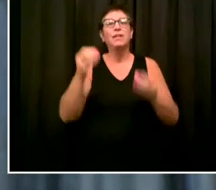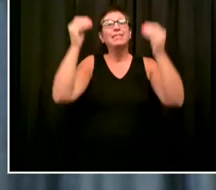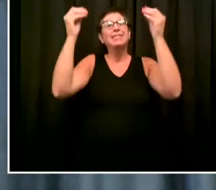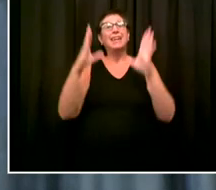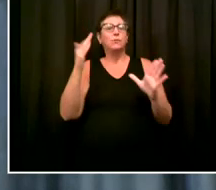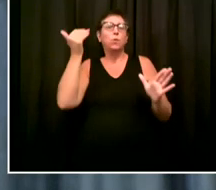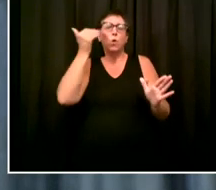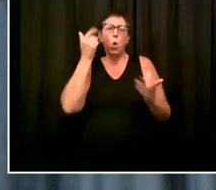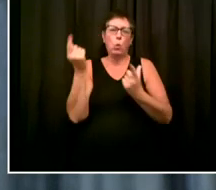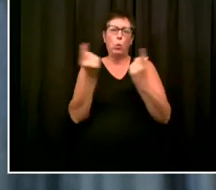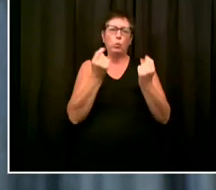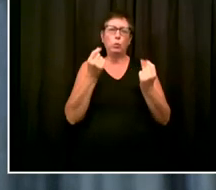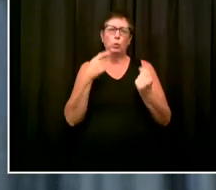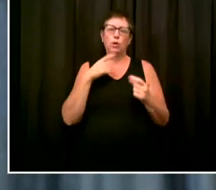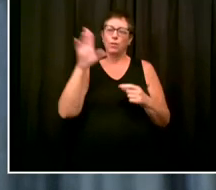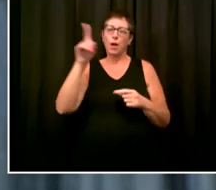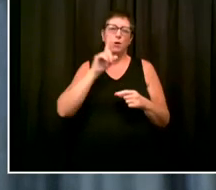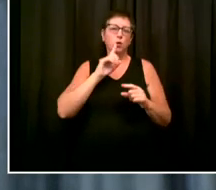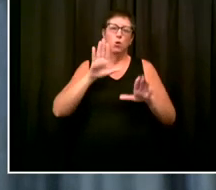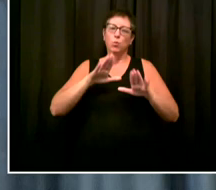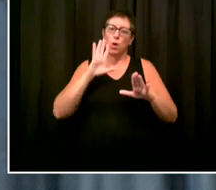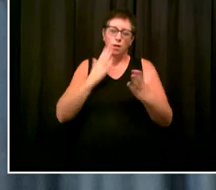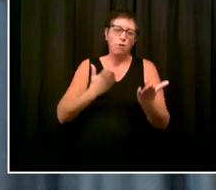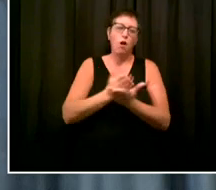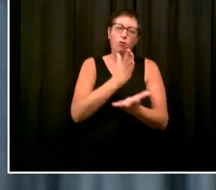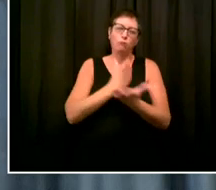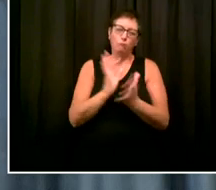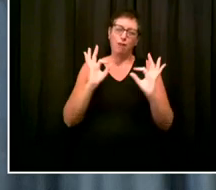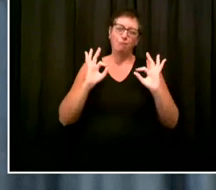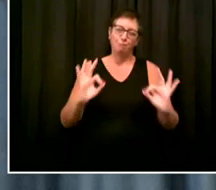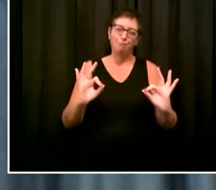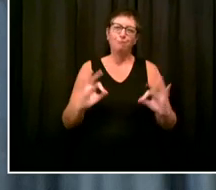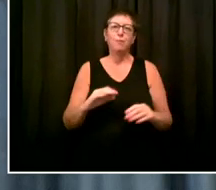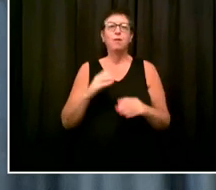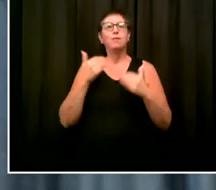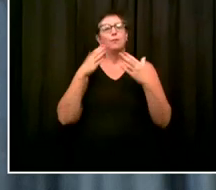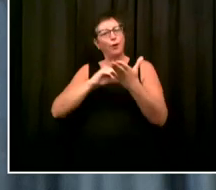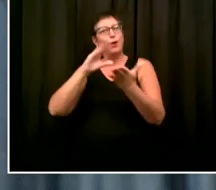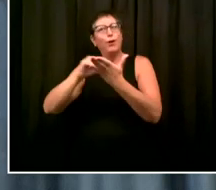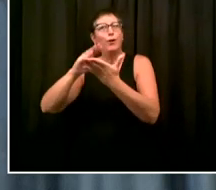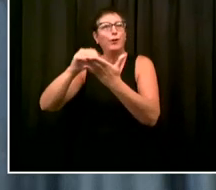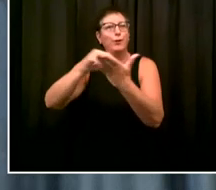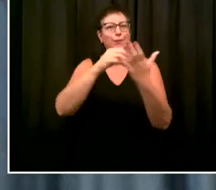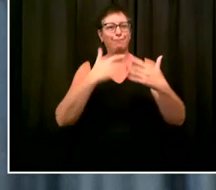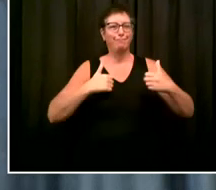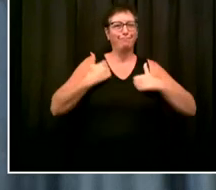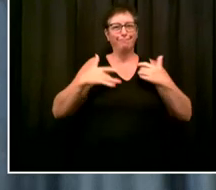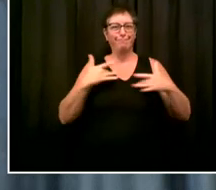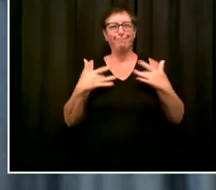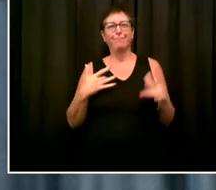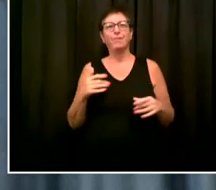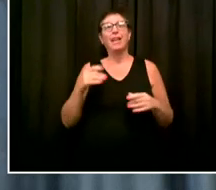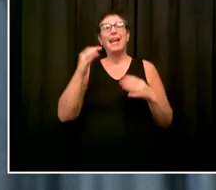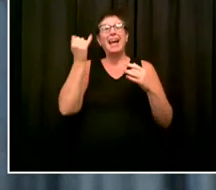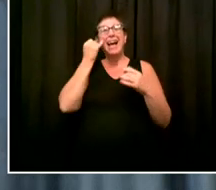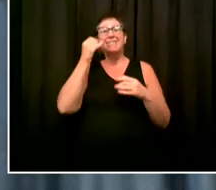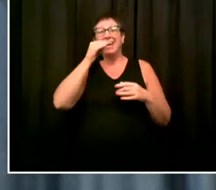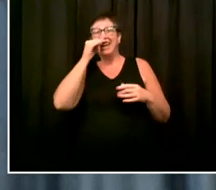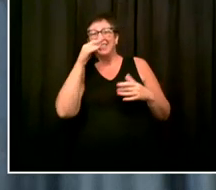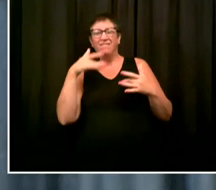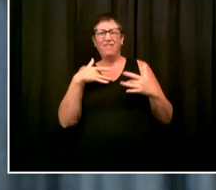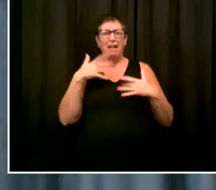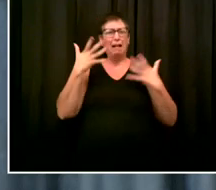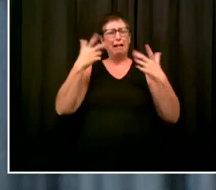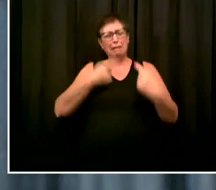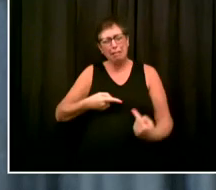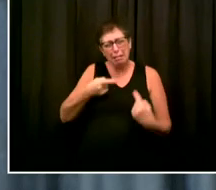have a sense of well-being before they can actually learn. Otherwise, they can't focus on reading. They can't focus on math.